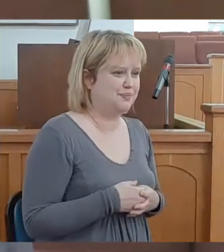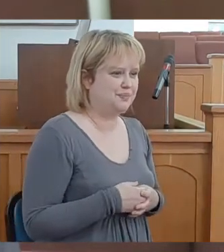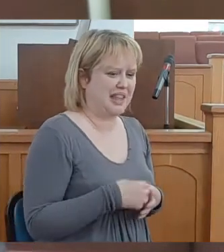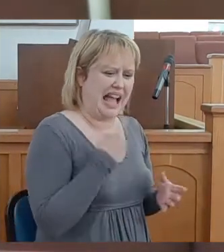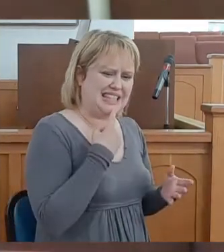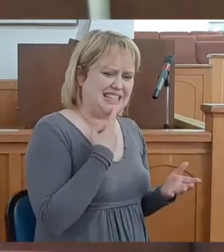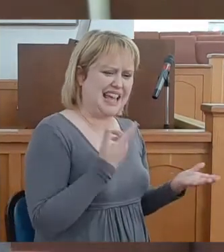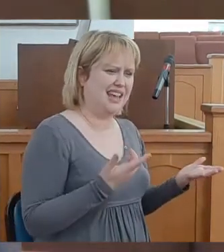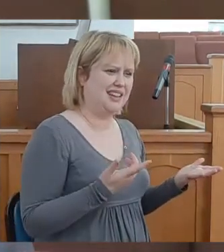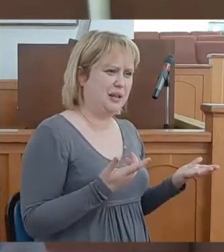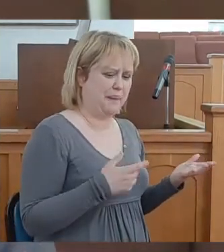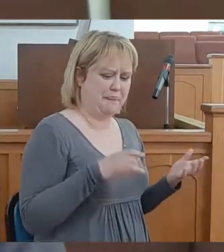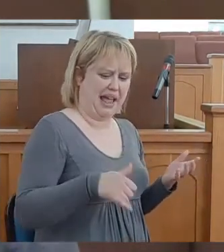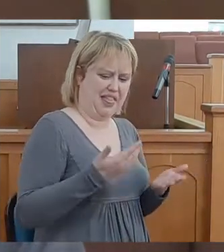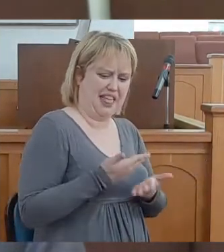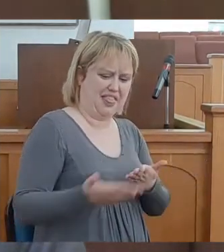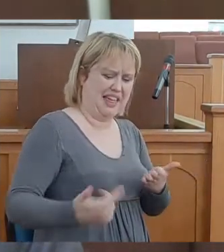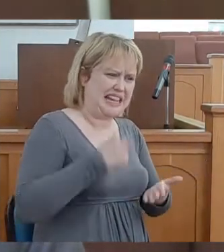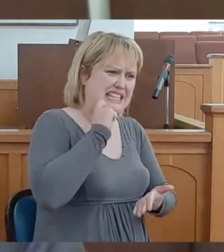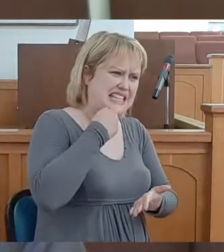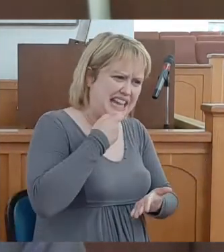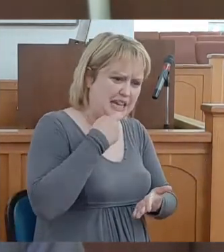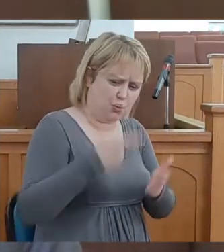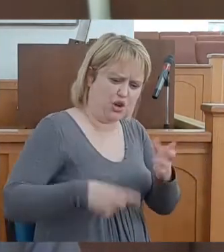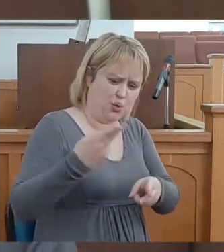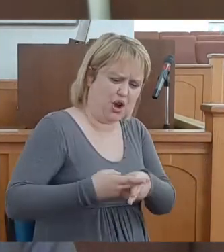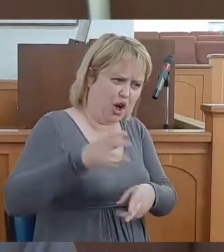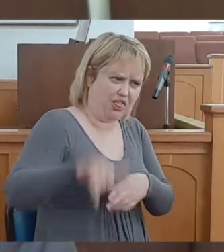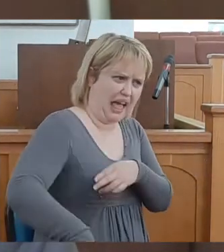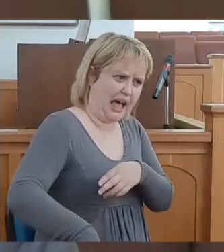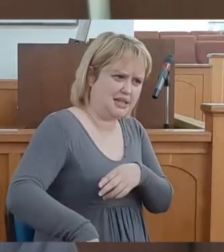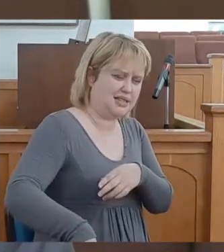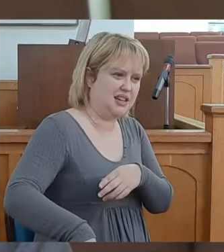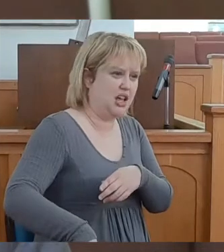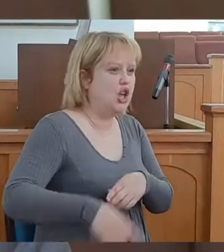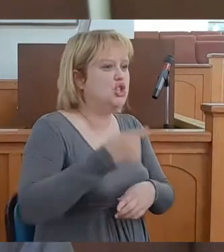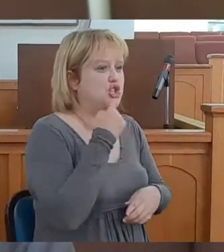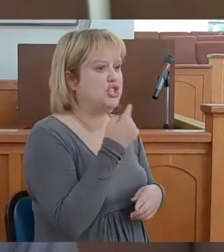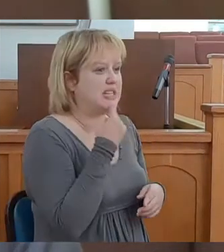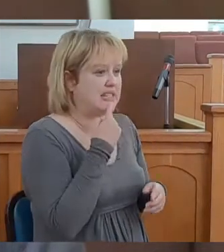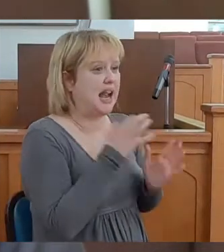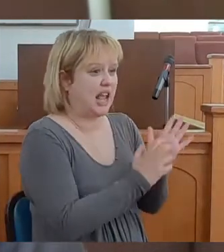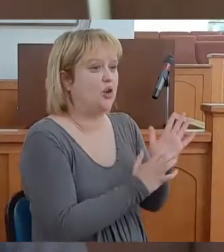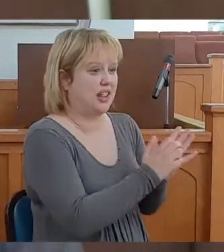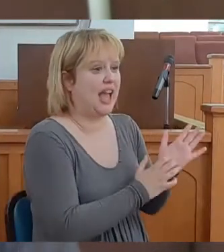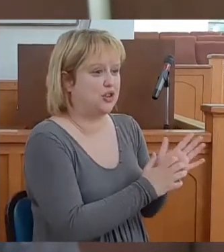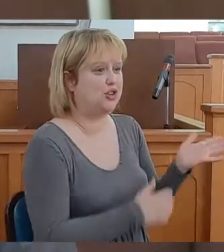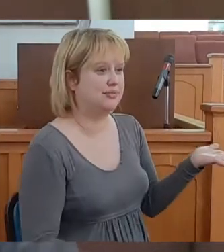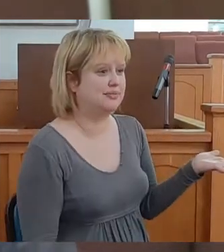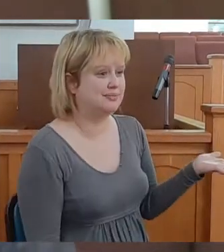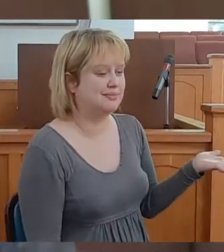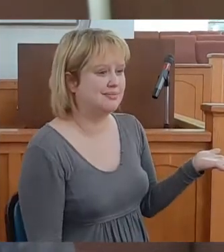I said, man, that thing is neat. What do you call that? She said, calculator.